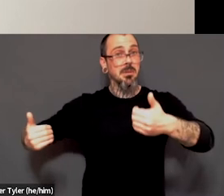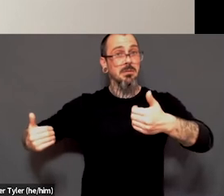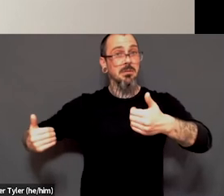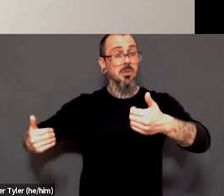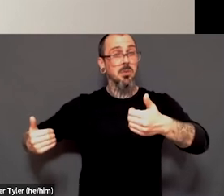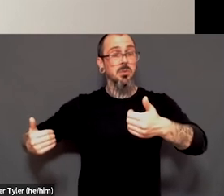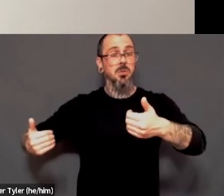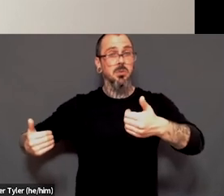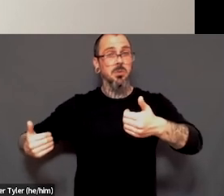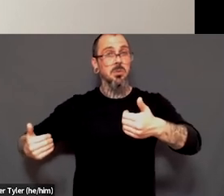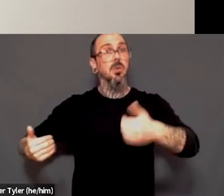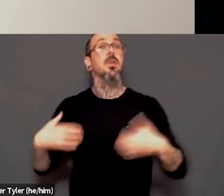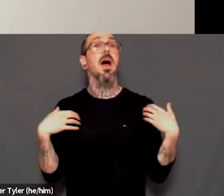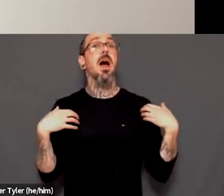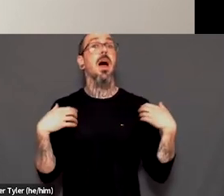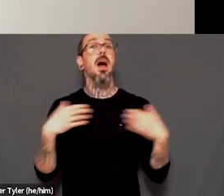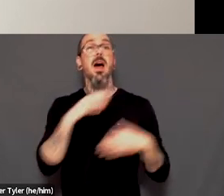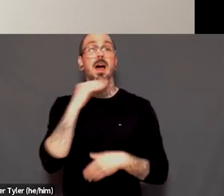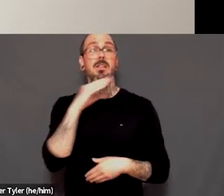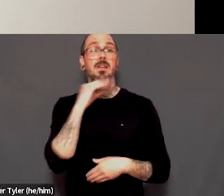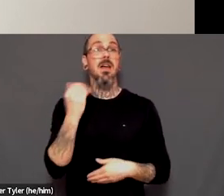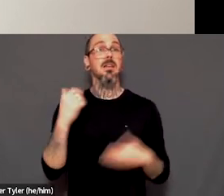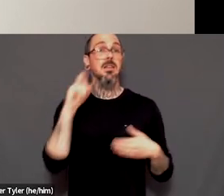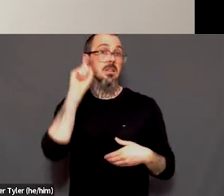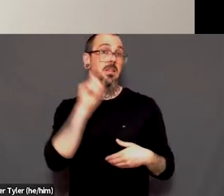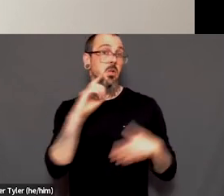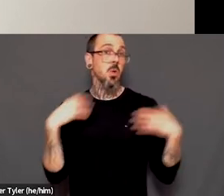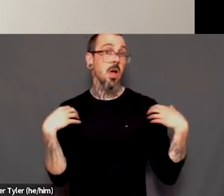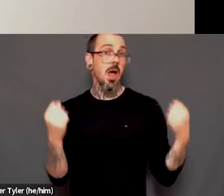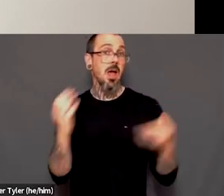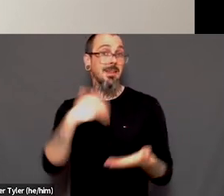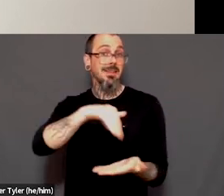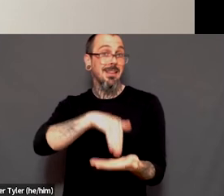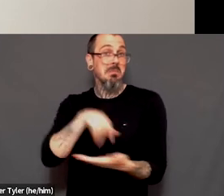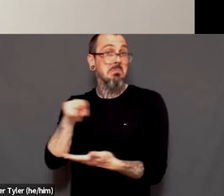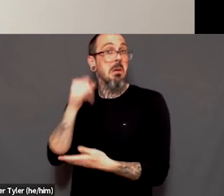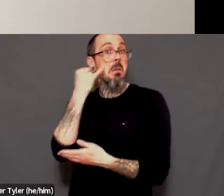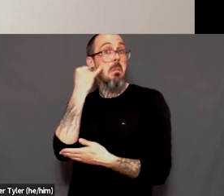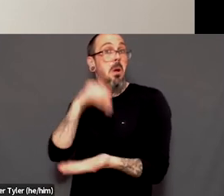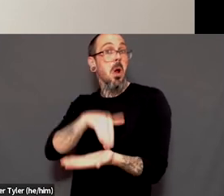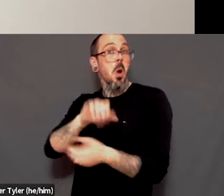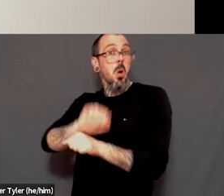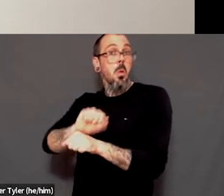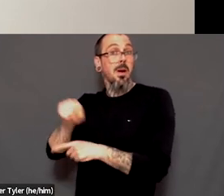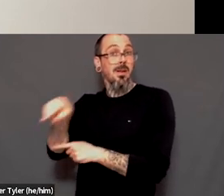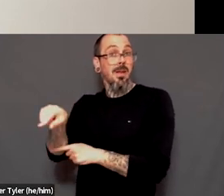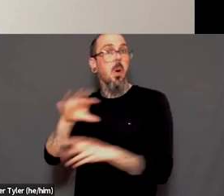at Halifax sexual health center to do services that they would get paid the same amount to do in family practice, such as a pap test. That doesn't